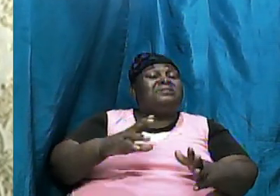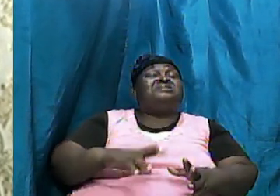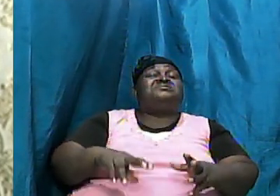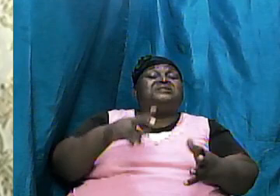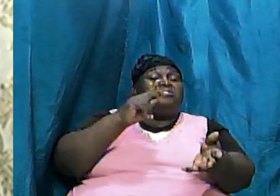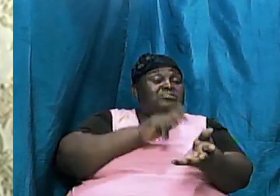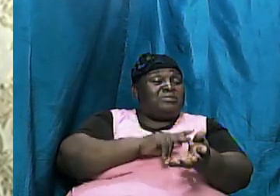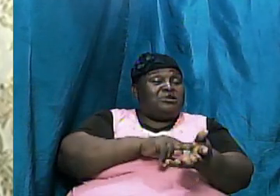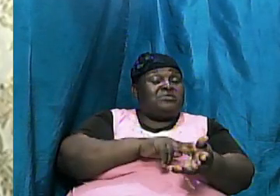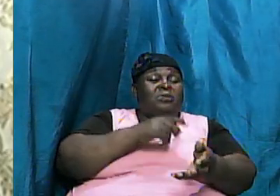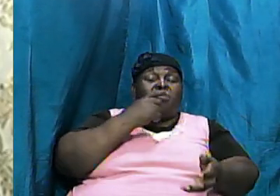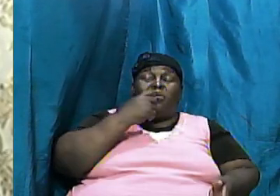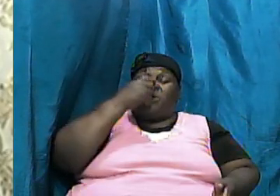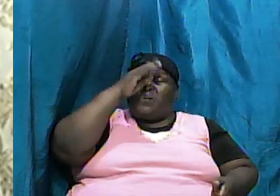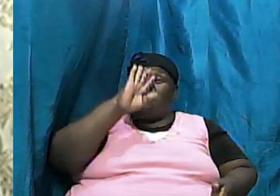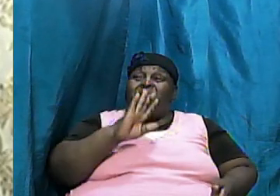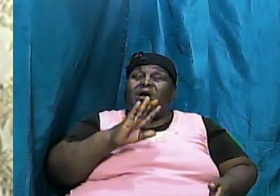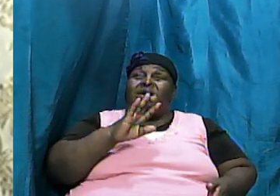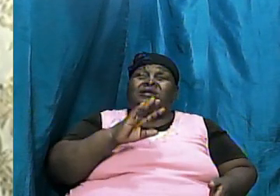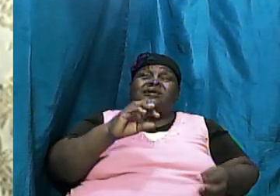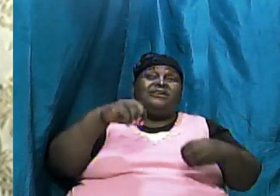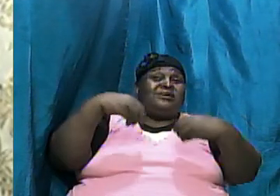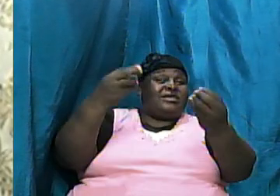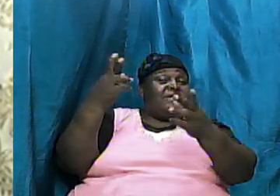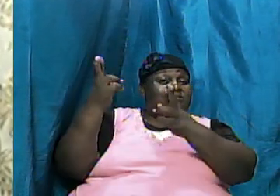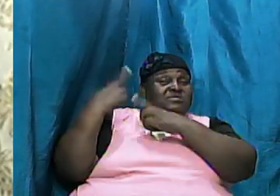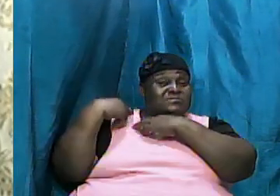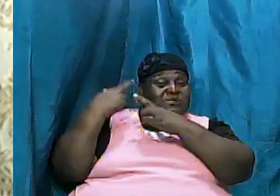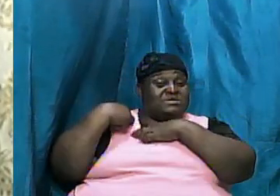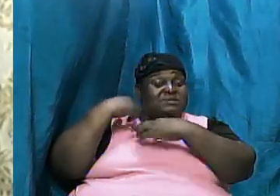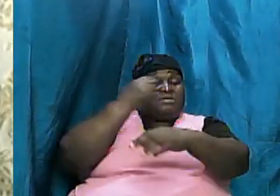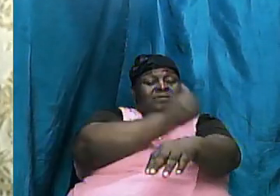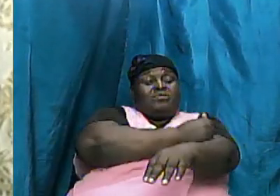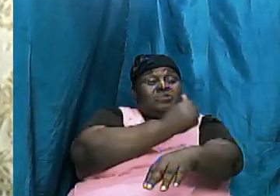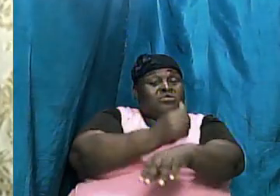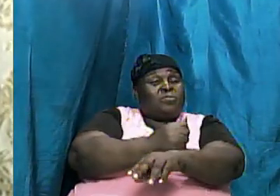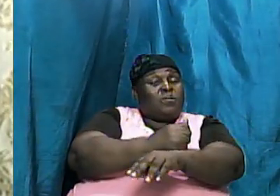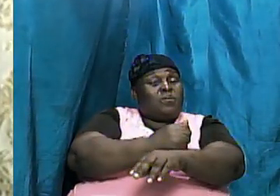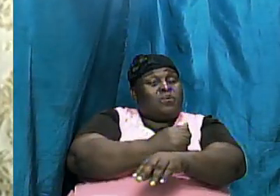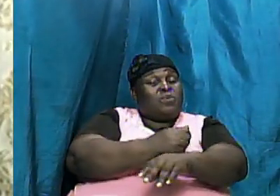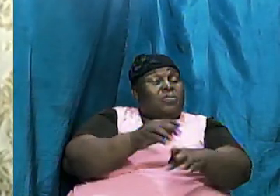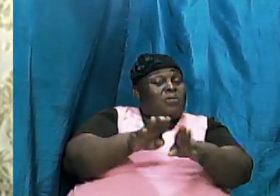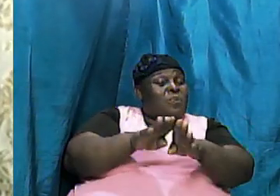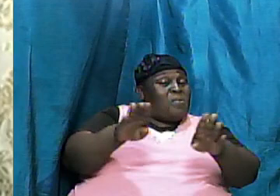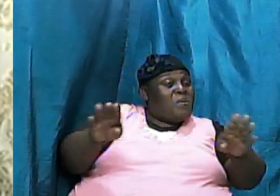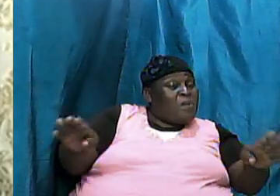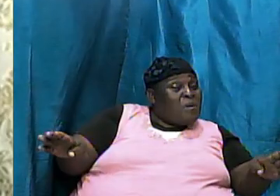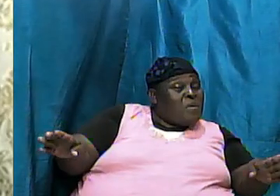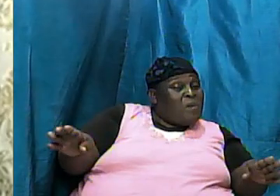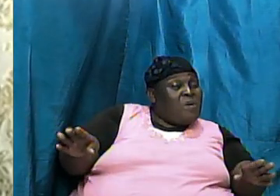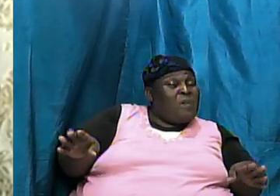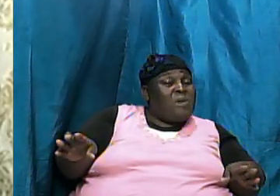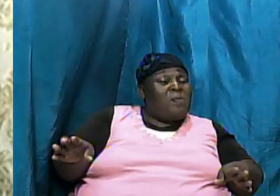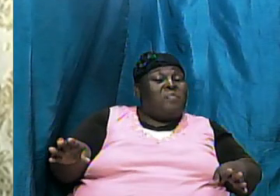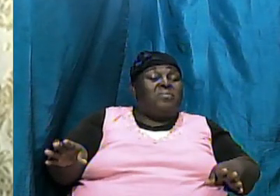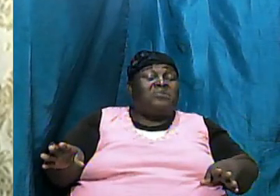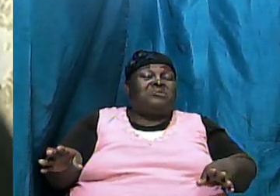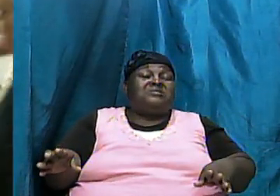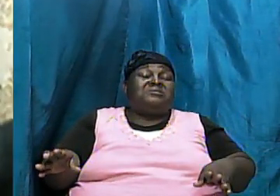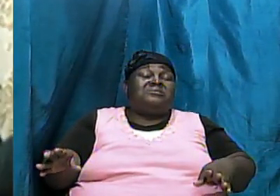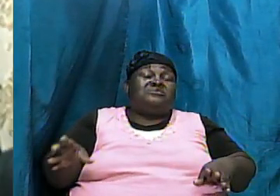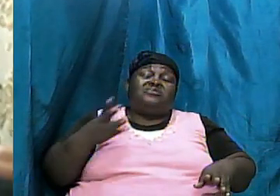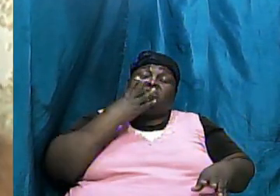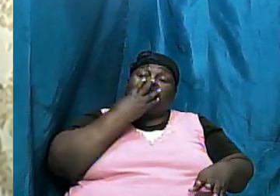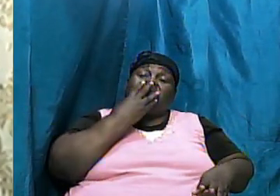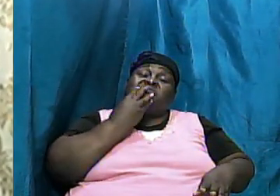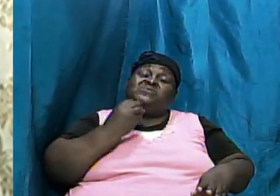the kingdom who God gave the responsibility the authority to open up the gates the gates to the Jews and the gates to the Gentiles to